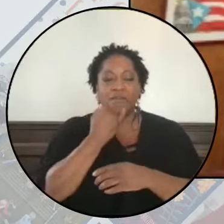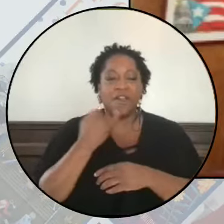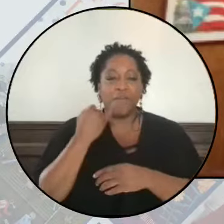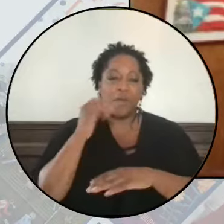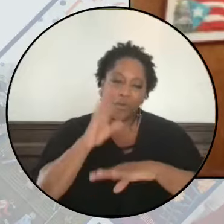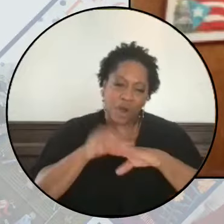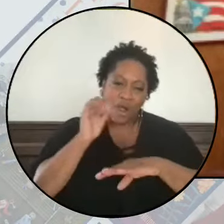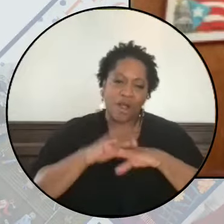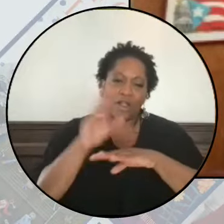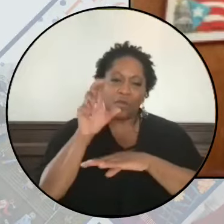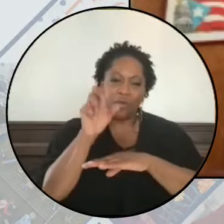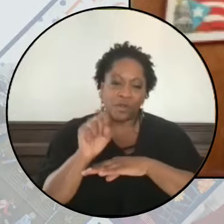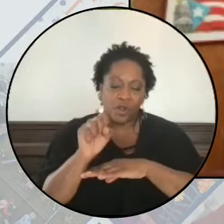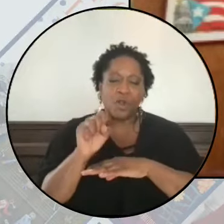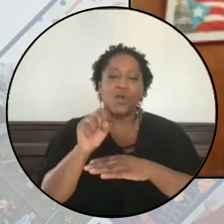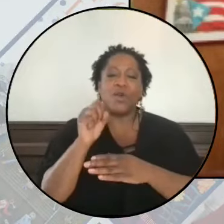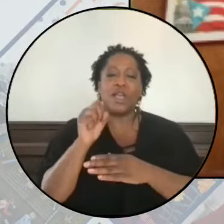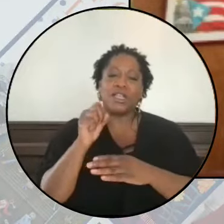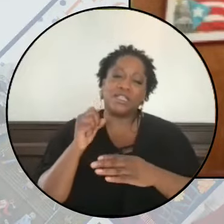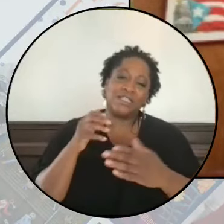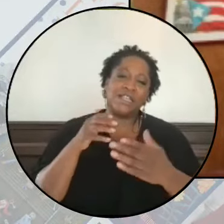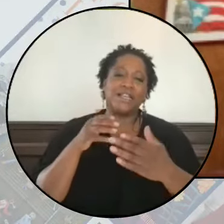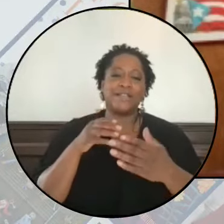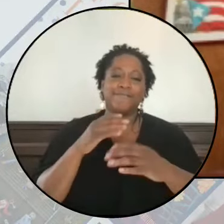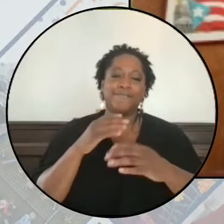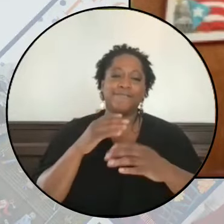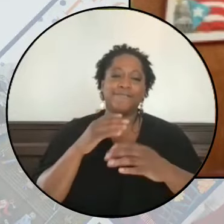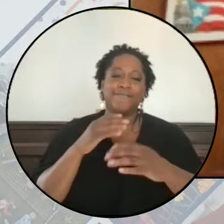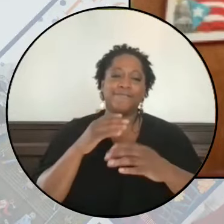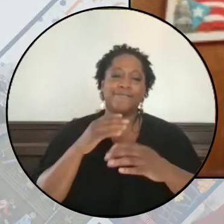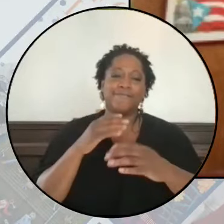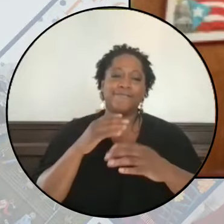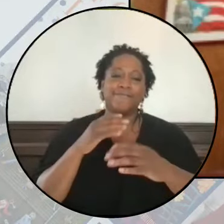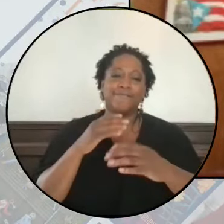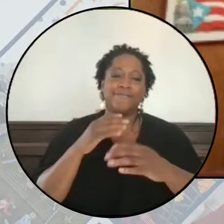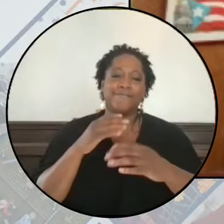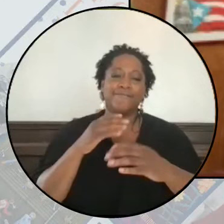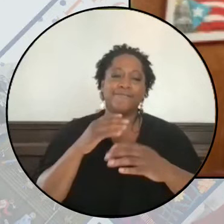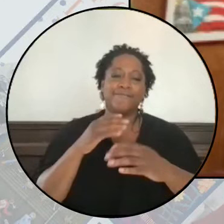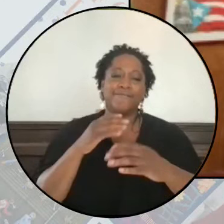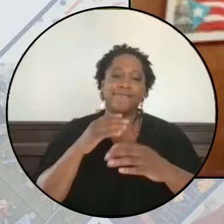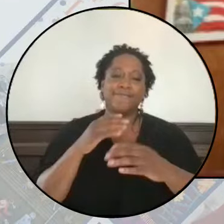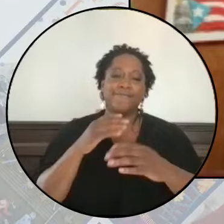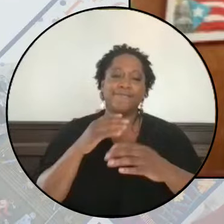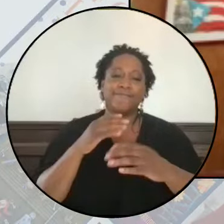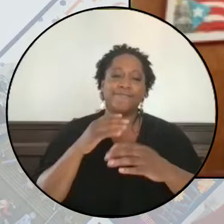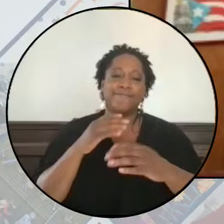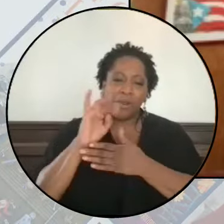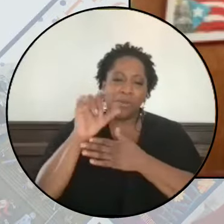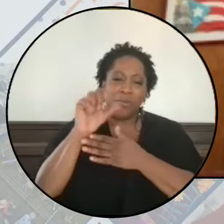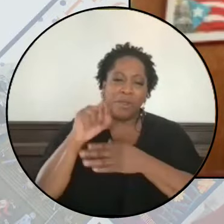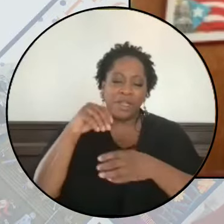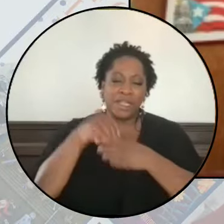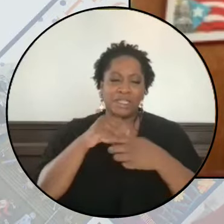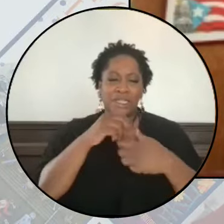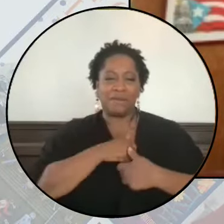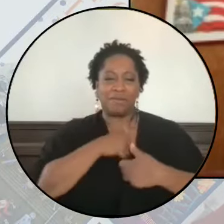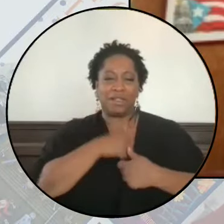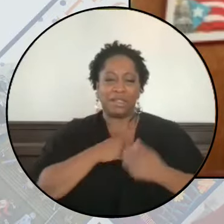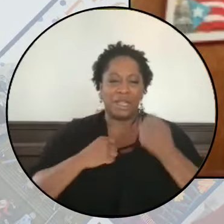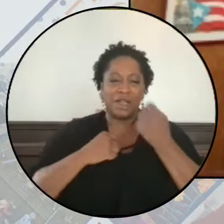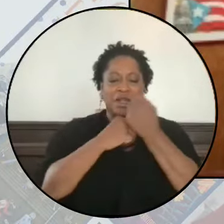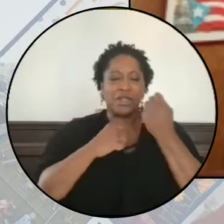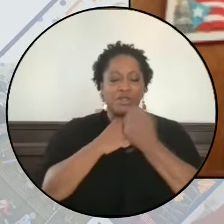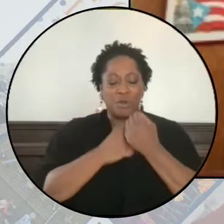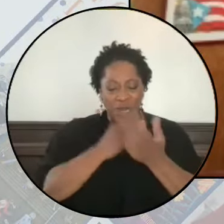to sanction Israel and end its billions in military aid. We call on our communities and allies to stop the annihilation